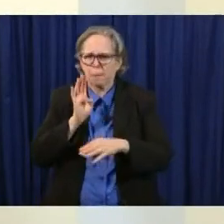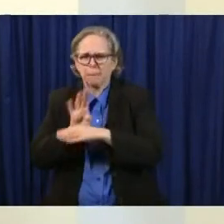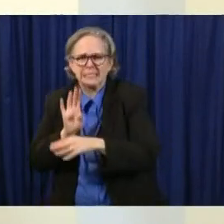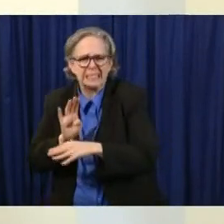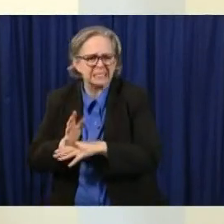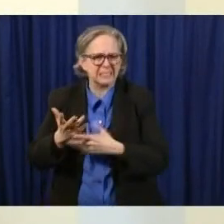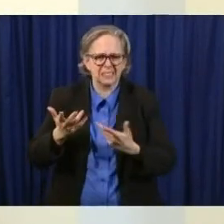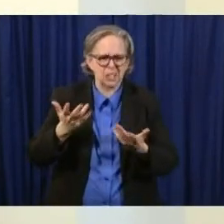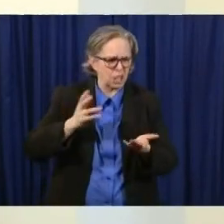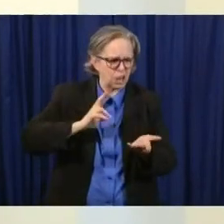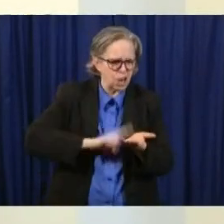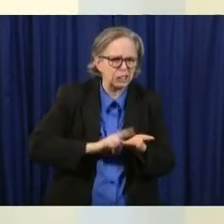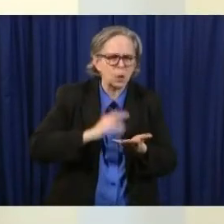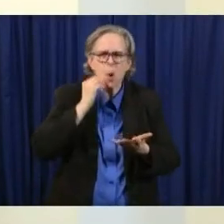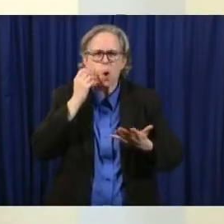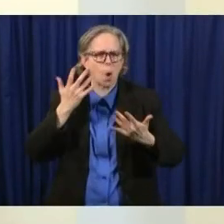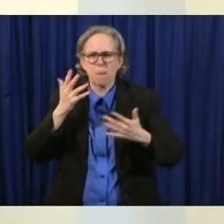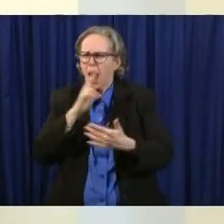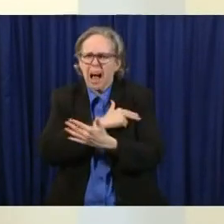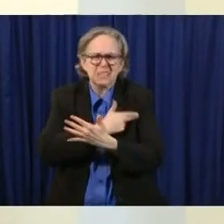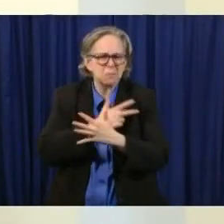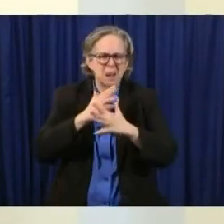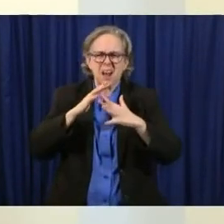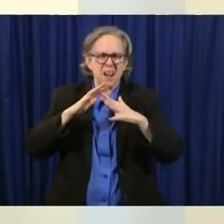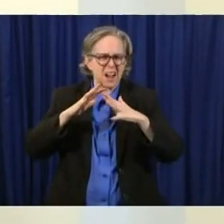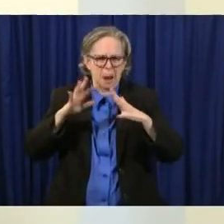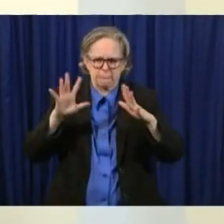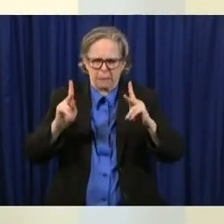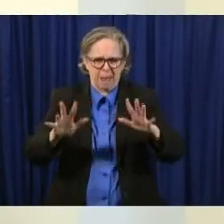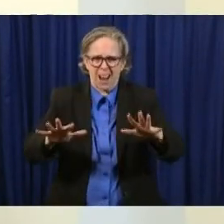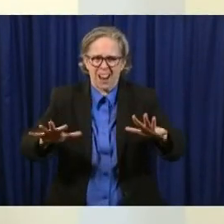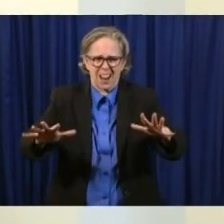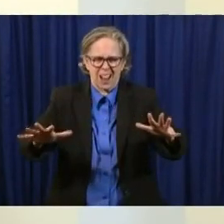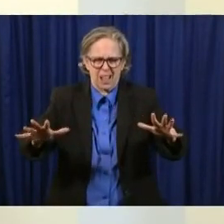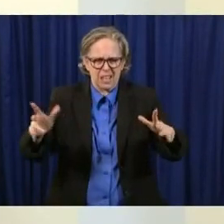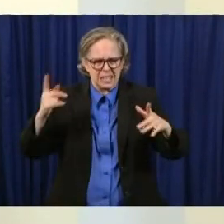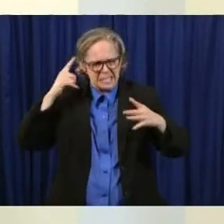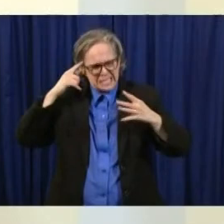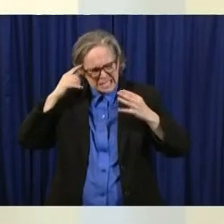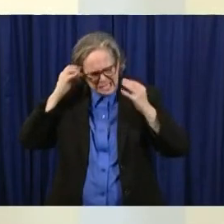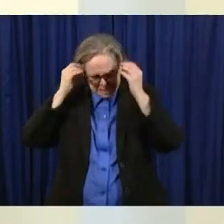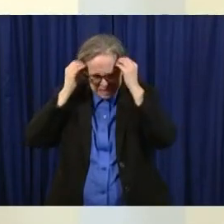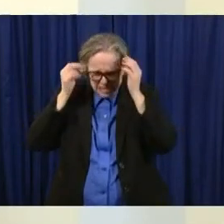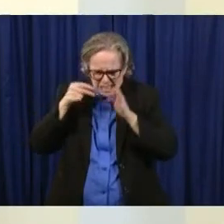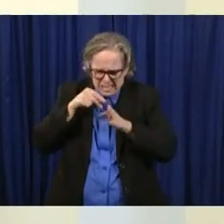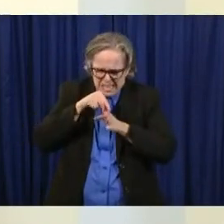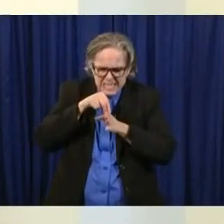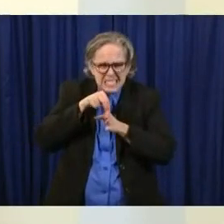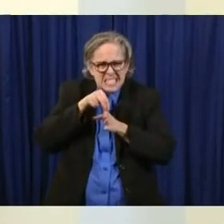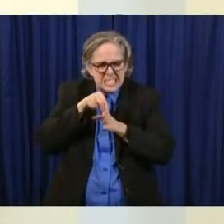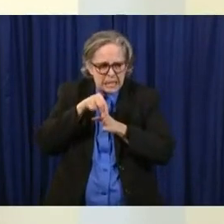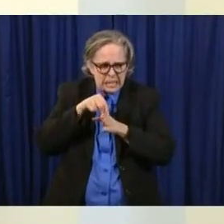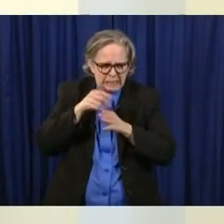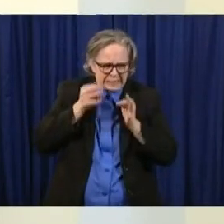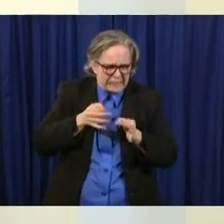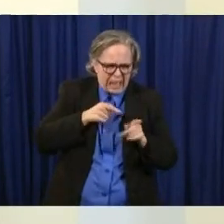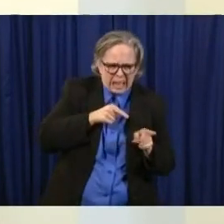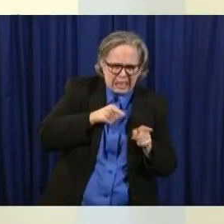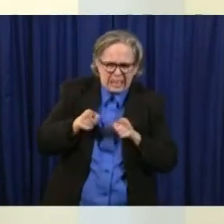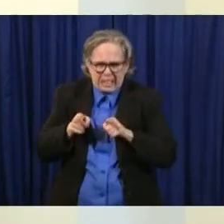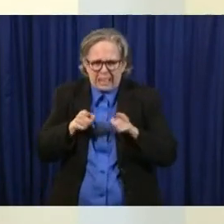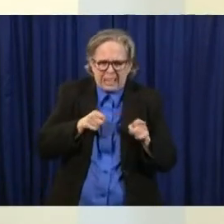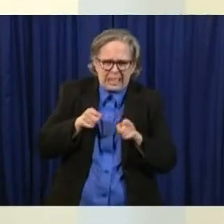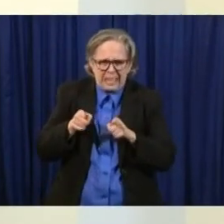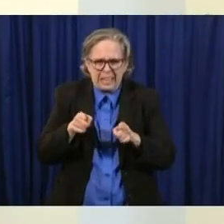on our hospitals it's really really navigating a very tight razor's edge to maximize the best outcomes